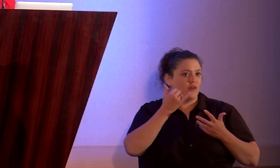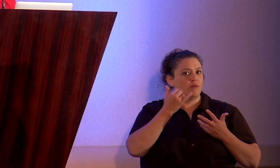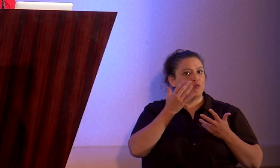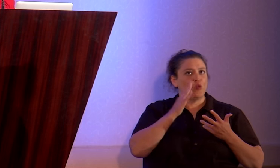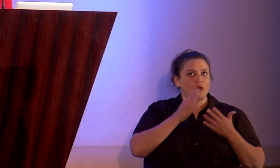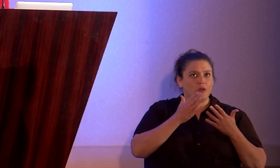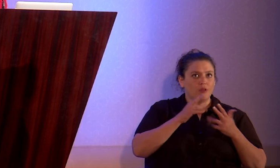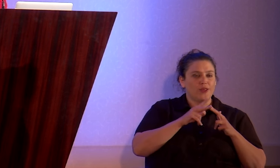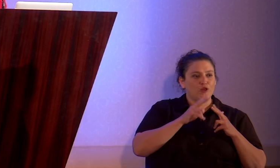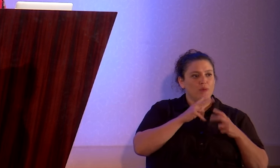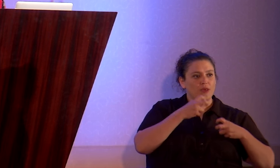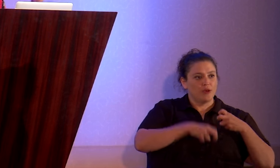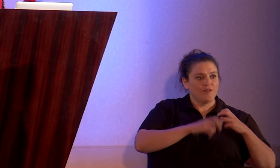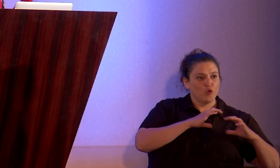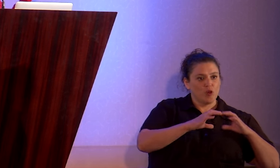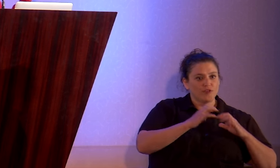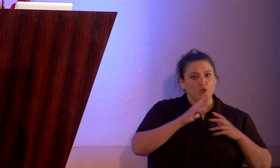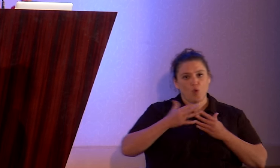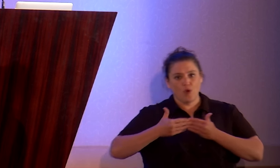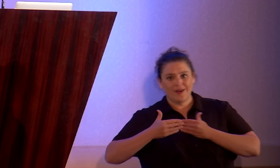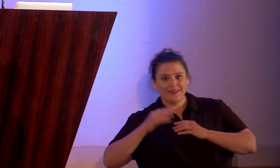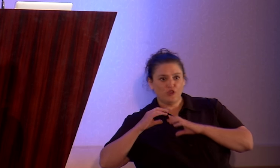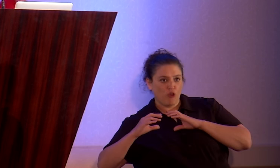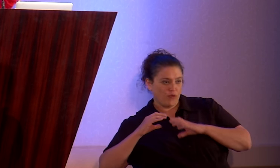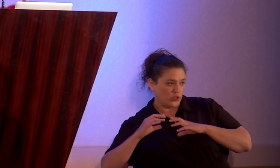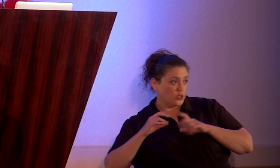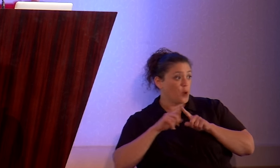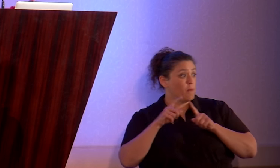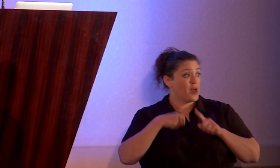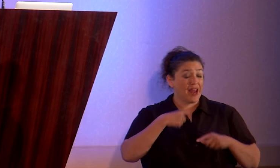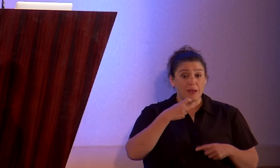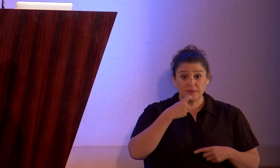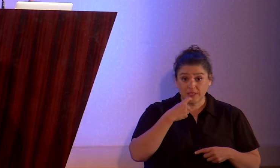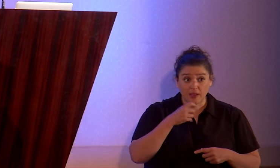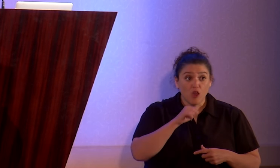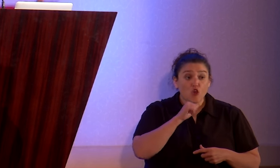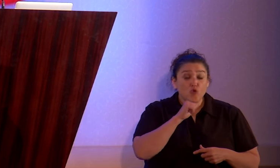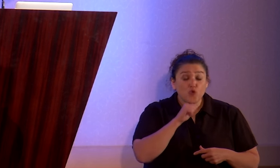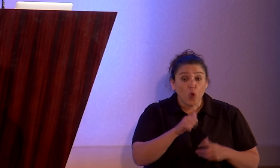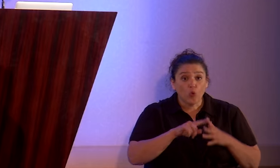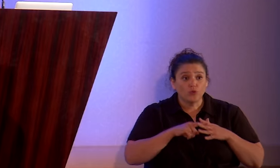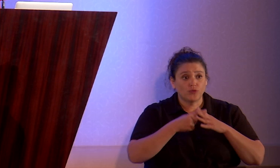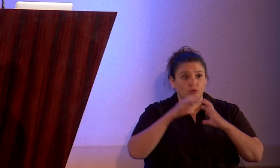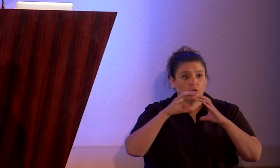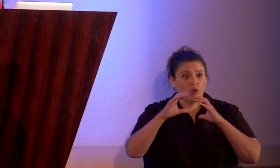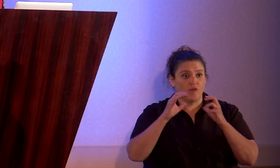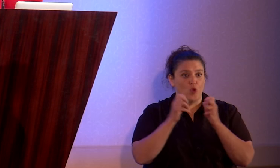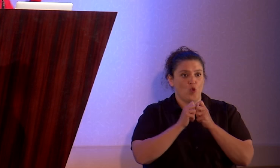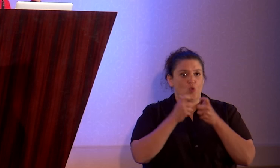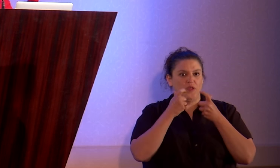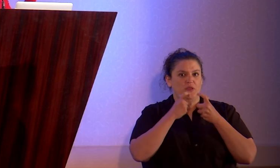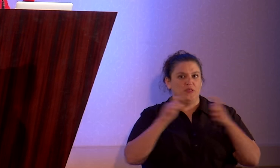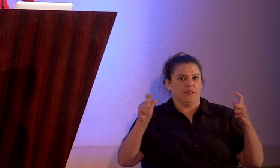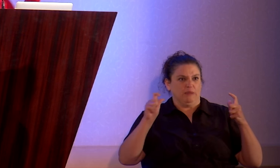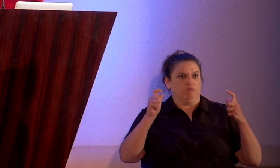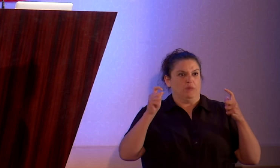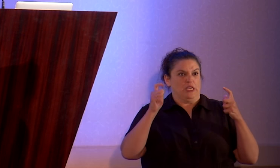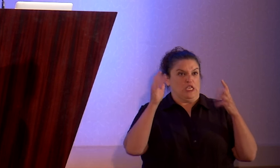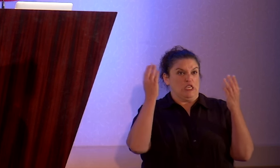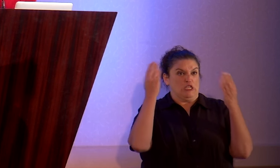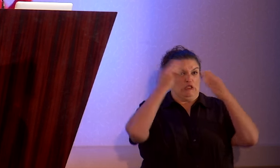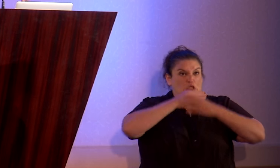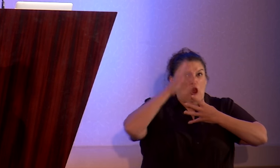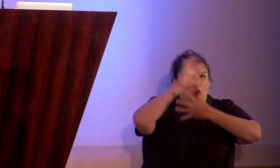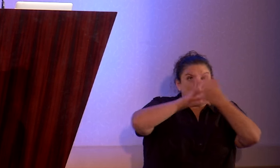conversation or an easy one. I'm just saying, don't go into the conversation with a giant thundercloud over your head of